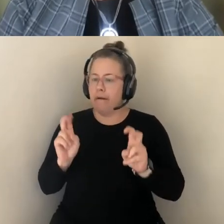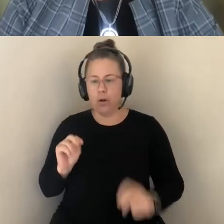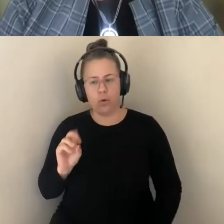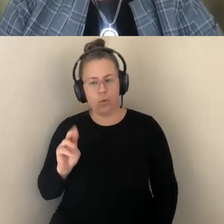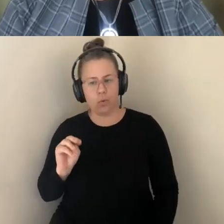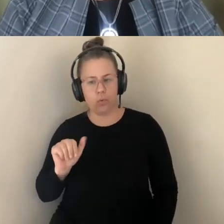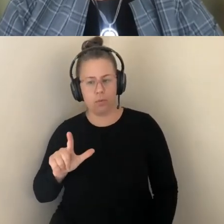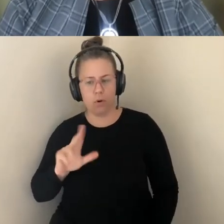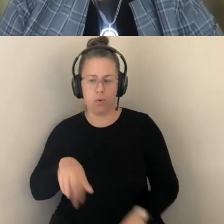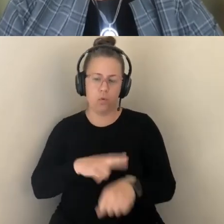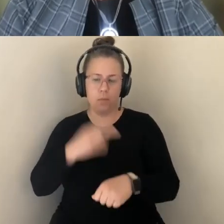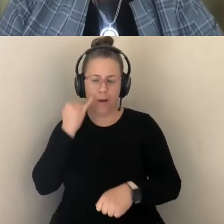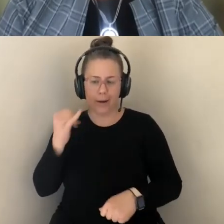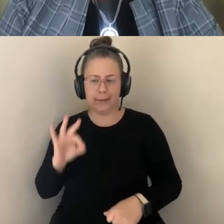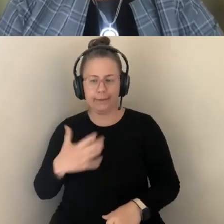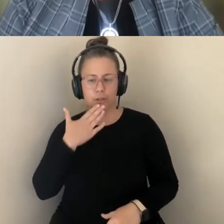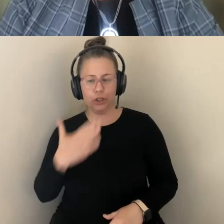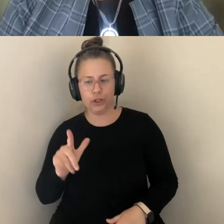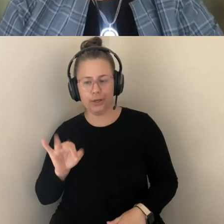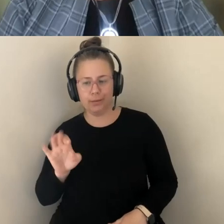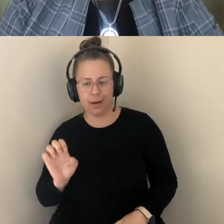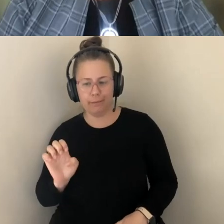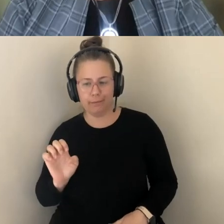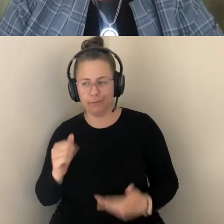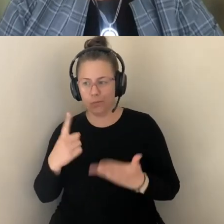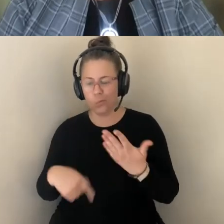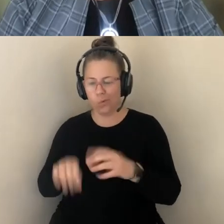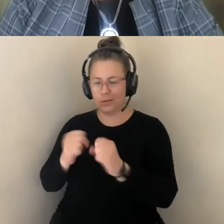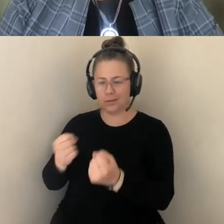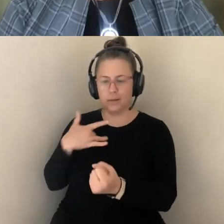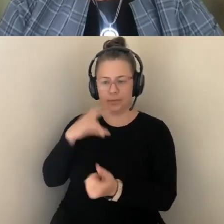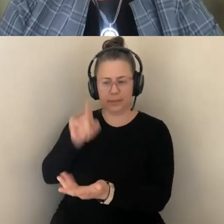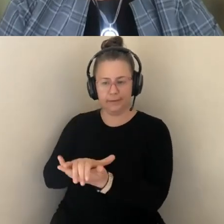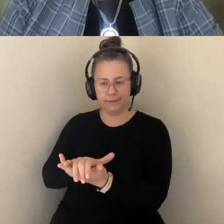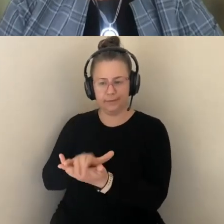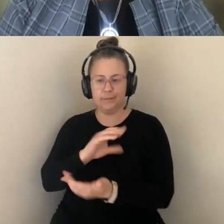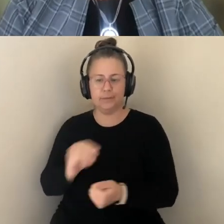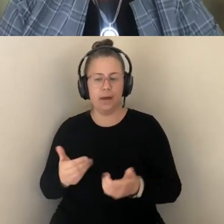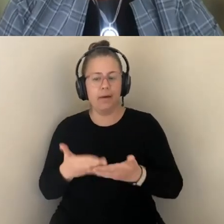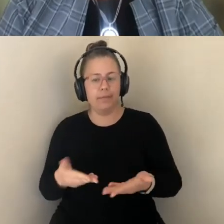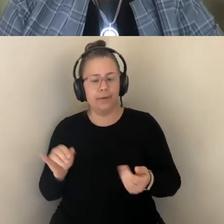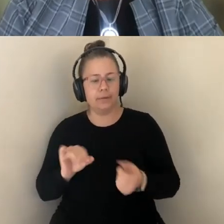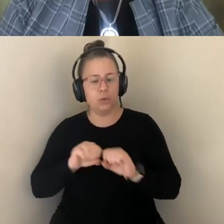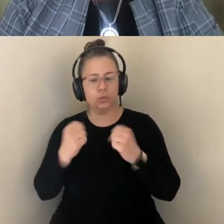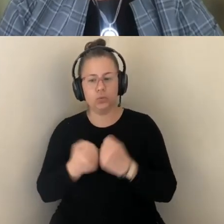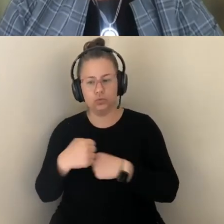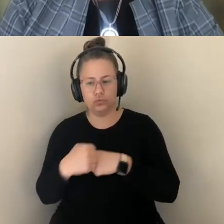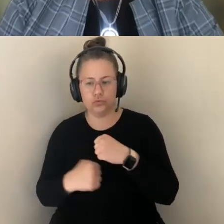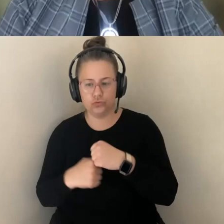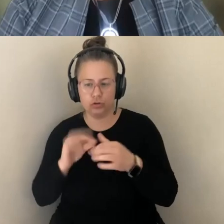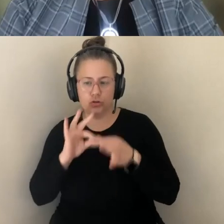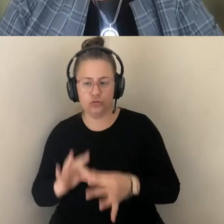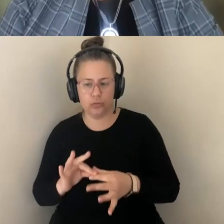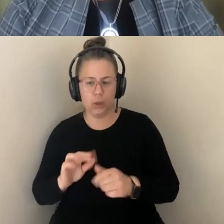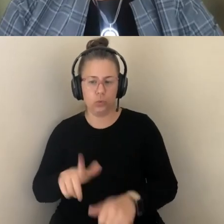THE SOCIAL STRUCTURES, THINGS LIKE RETIREMENT FUNDS, THAT ARE PREDICATED ON LONGEVITY. SO, THERE'S KIND OF A PARTICULAR TEMPORALITY TO